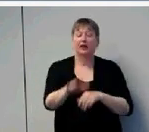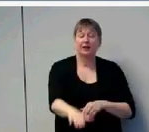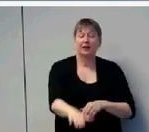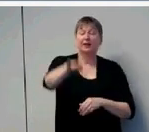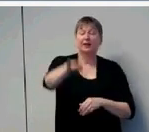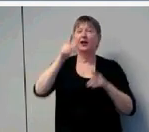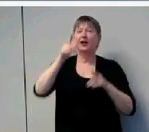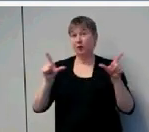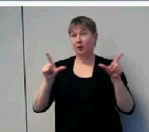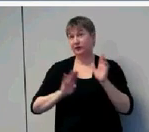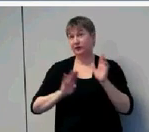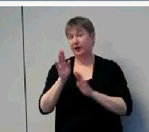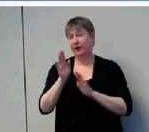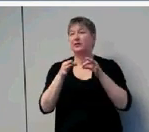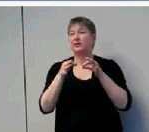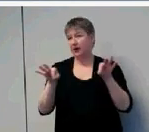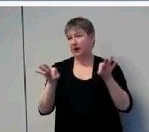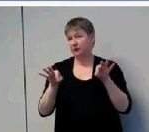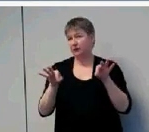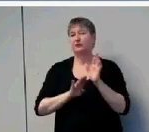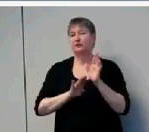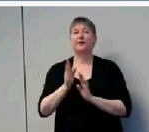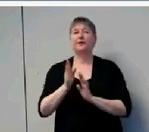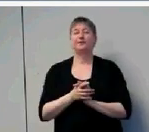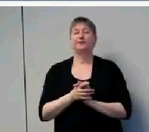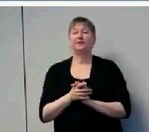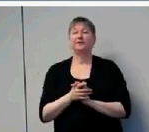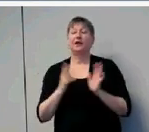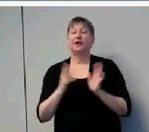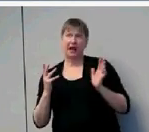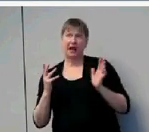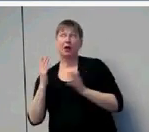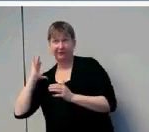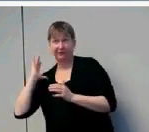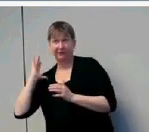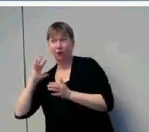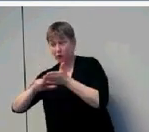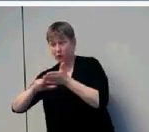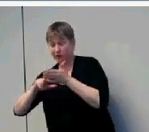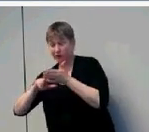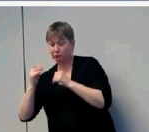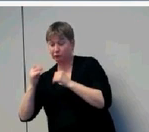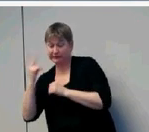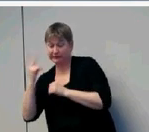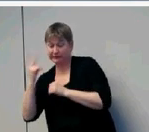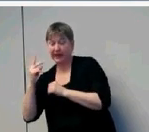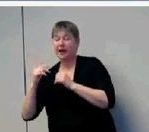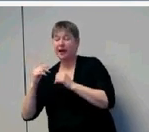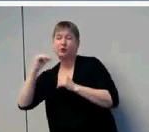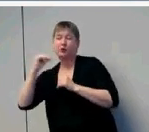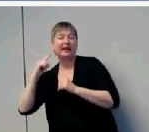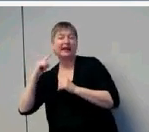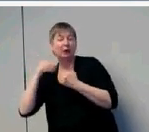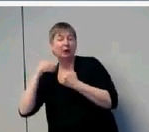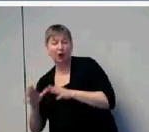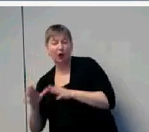investigators have tried to tie degree of hearing loss to children's language outcomes. And it happens